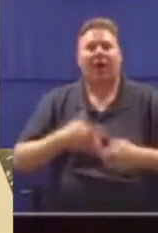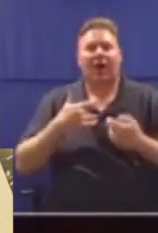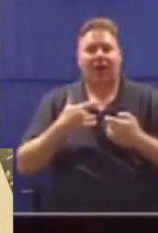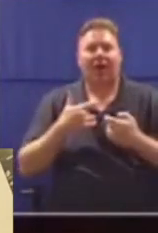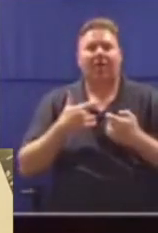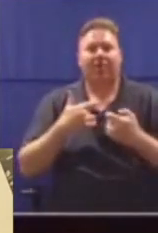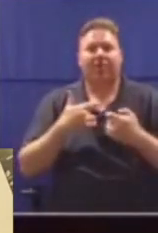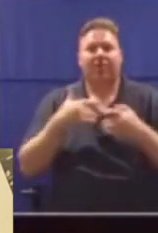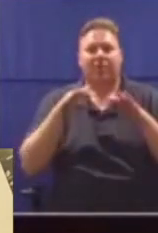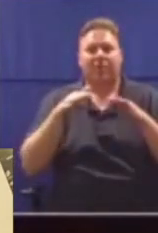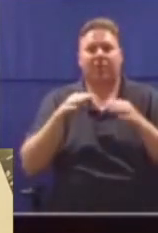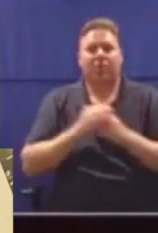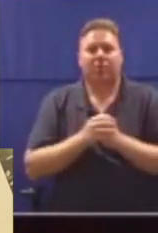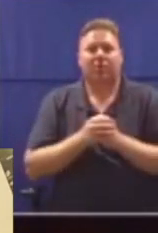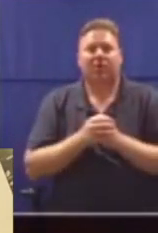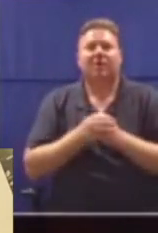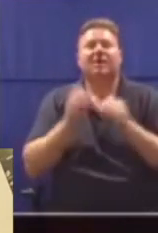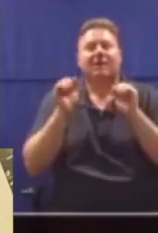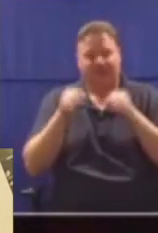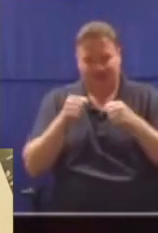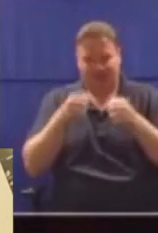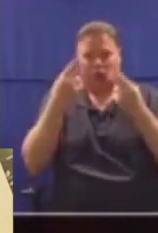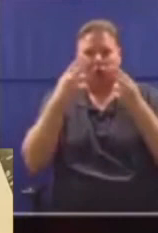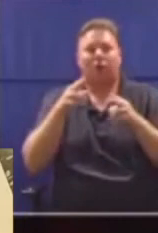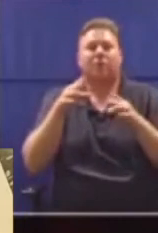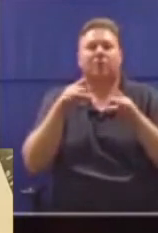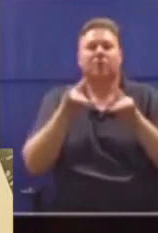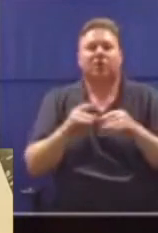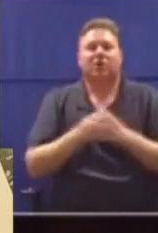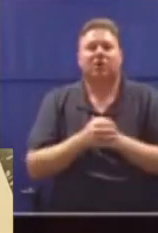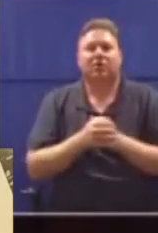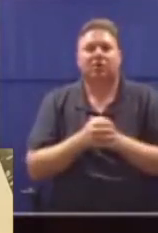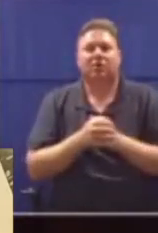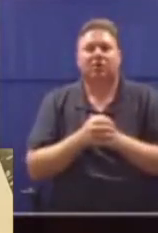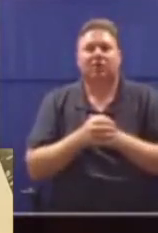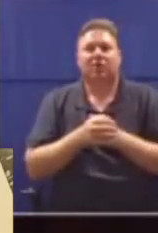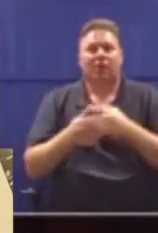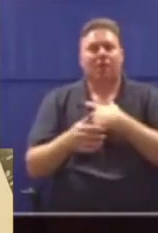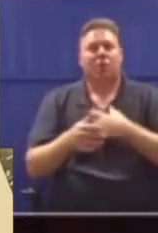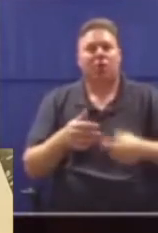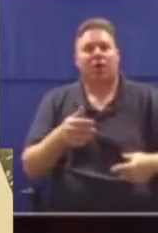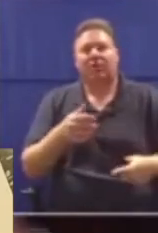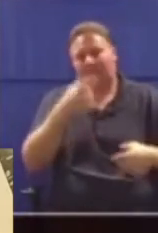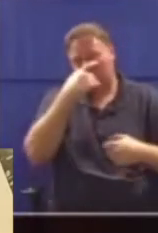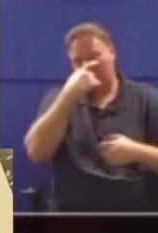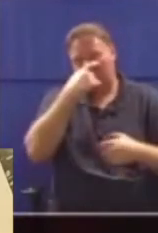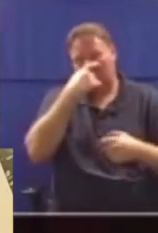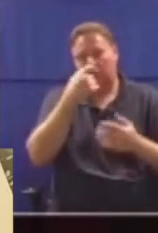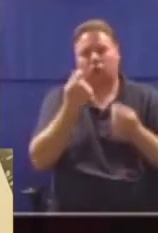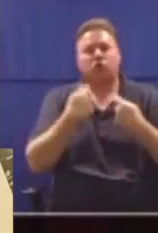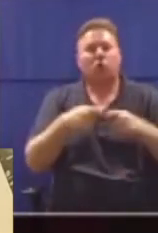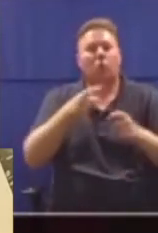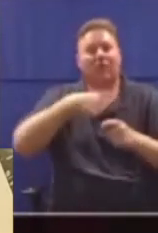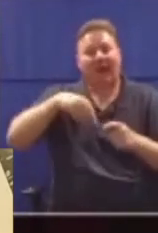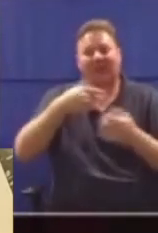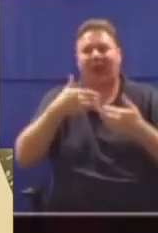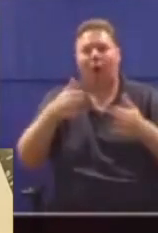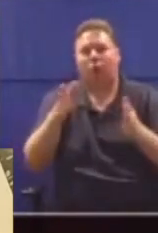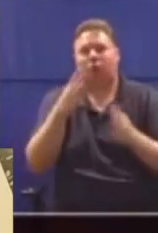women. Yes, Honorable Chair, President Ramakasa has sold us out. Order. For him.